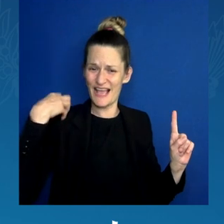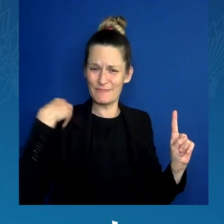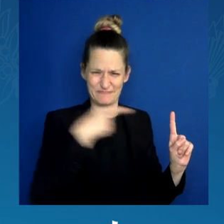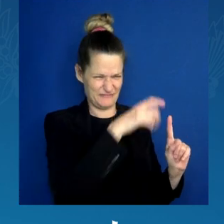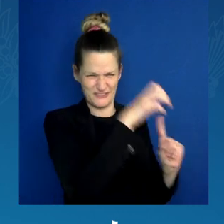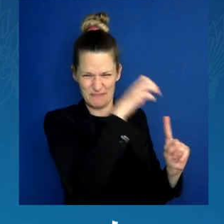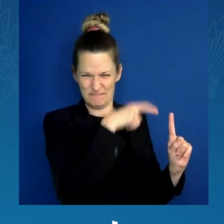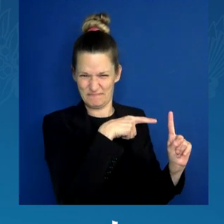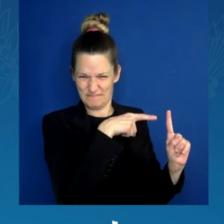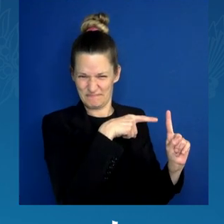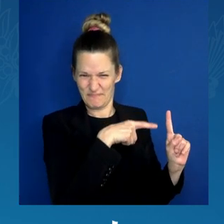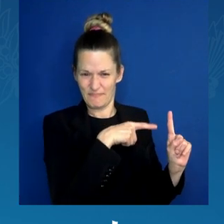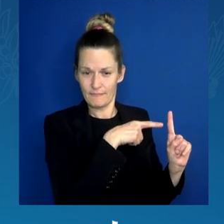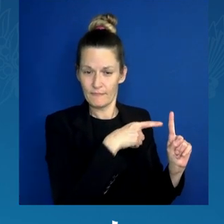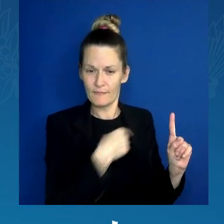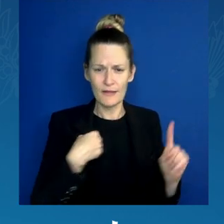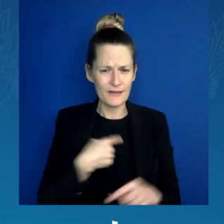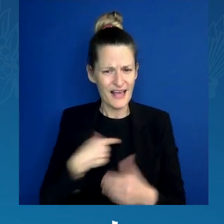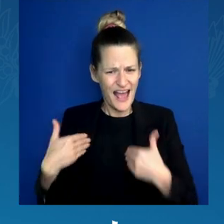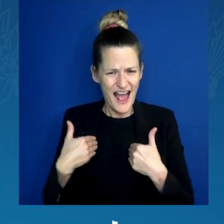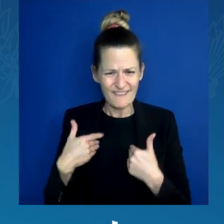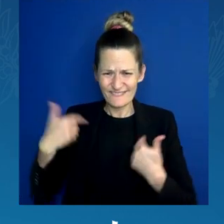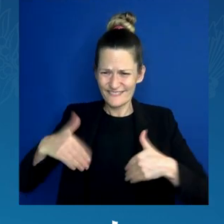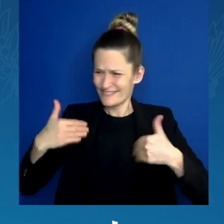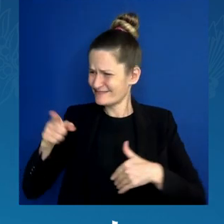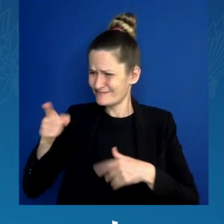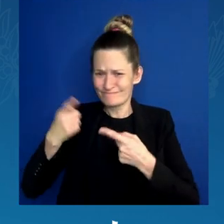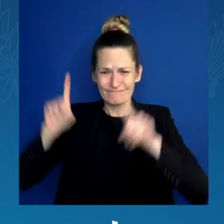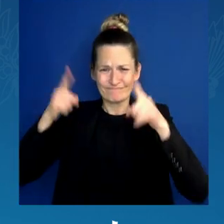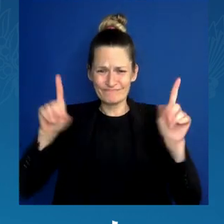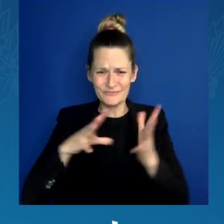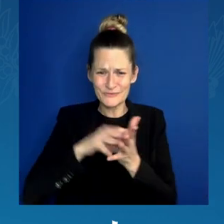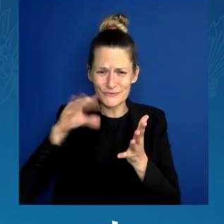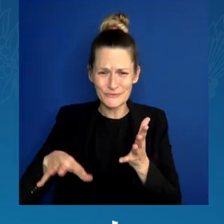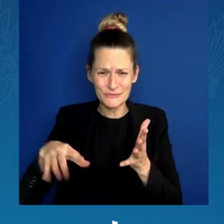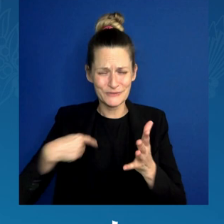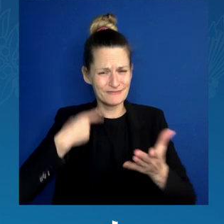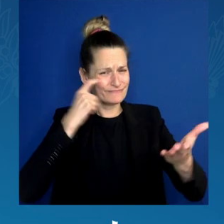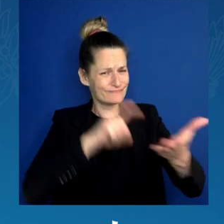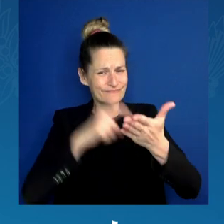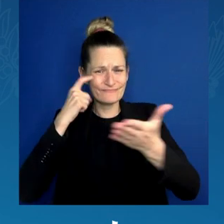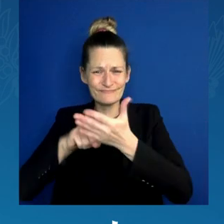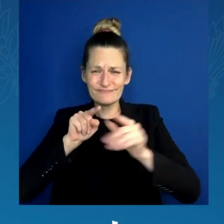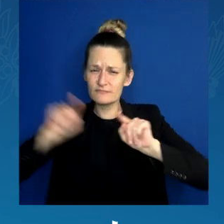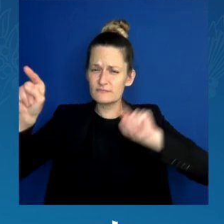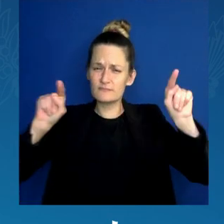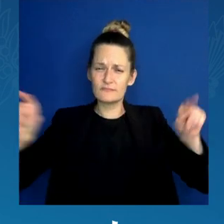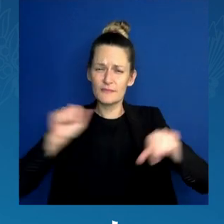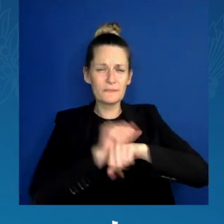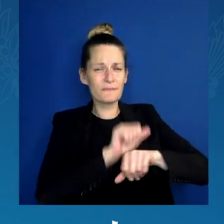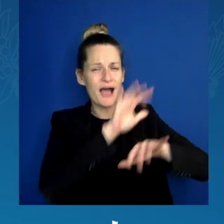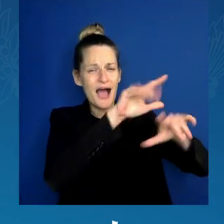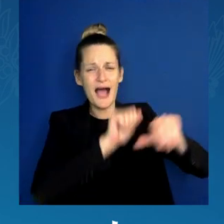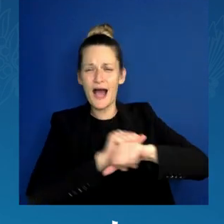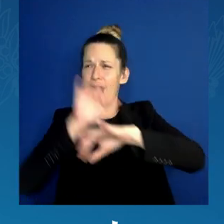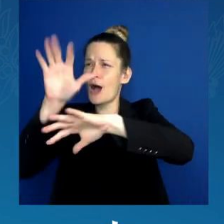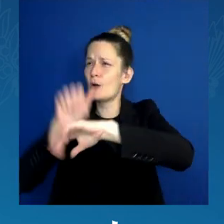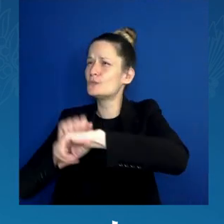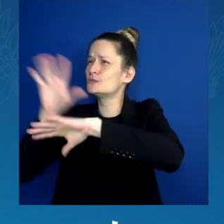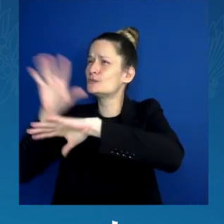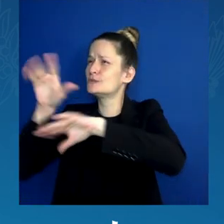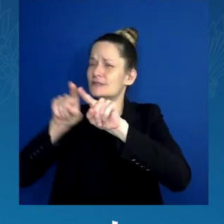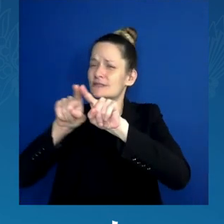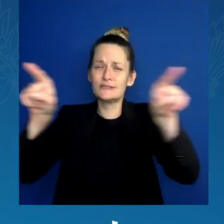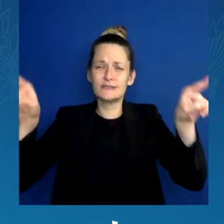mountains and molehills but never had to climb one this great. As a student, U.S. citizen, youth pastor, and African American